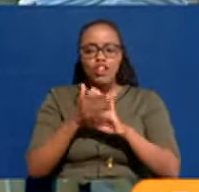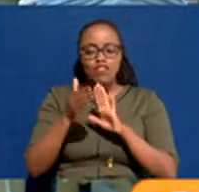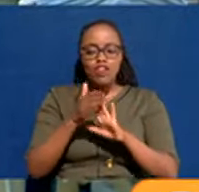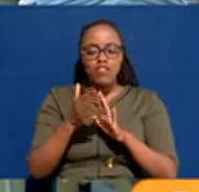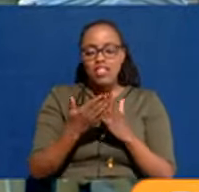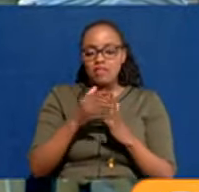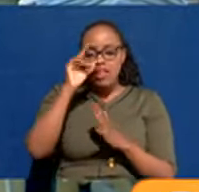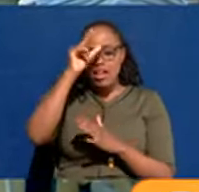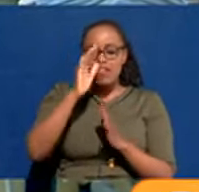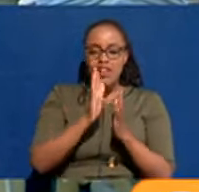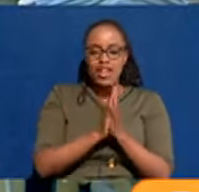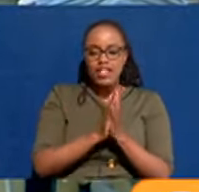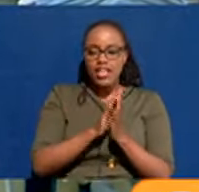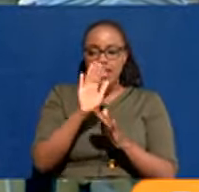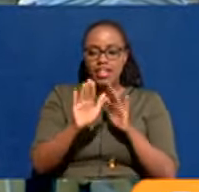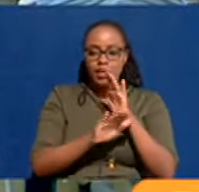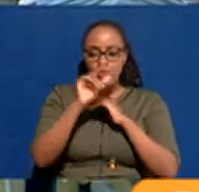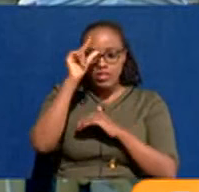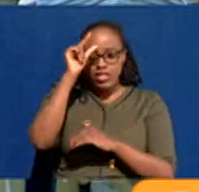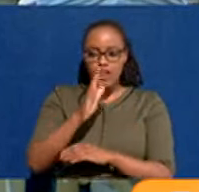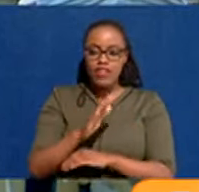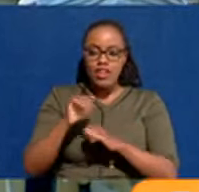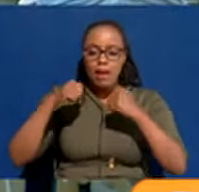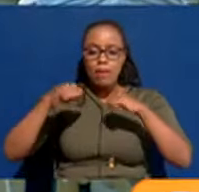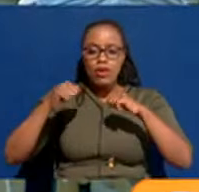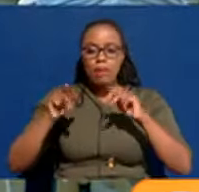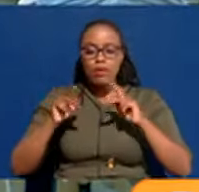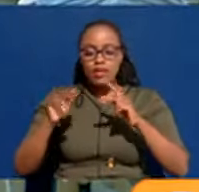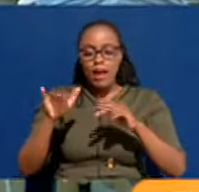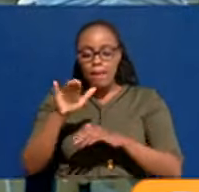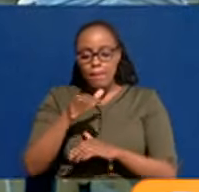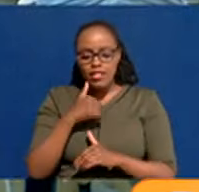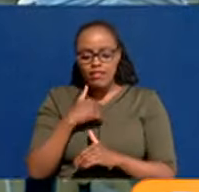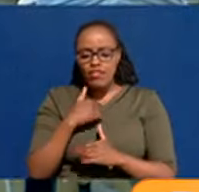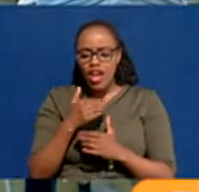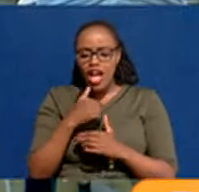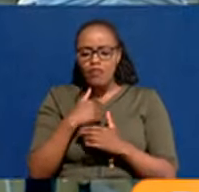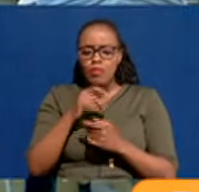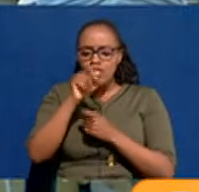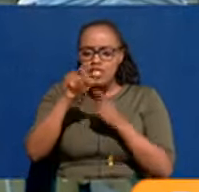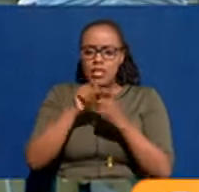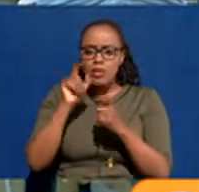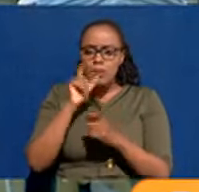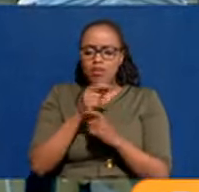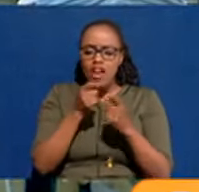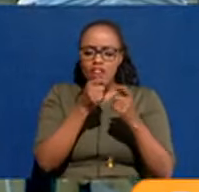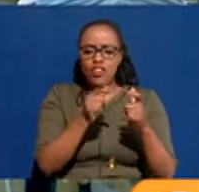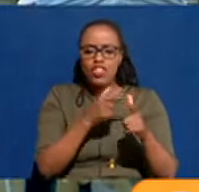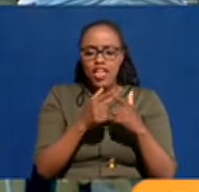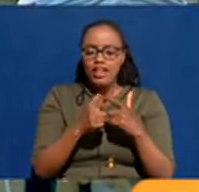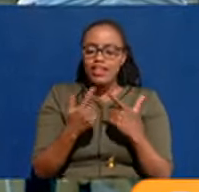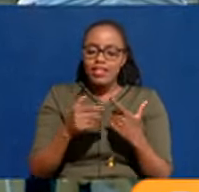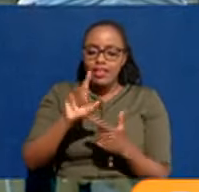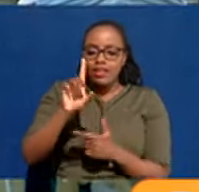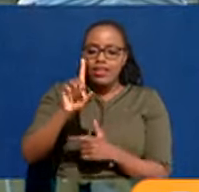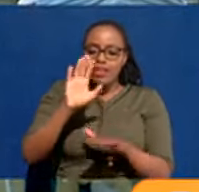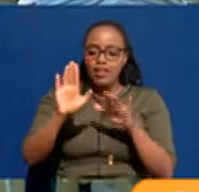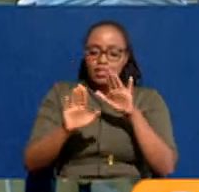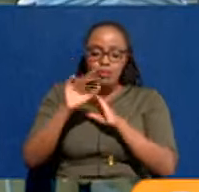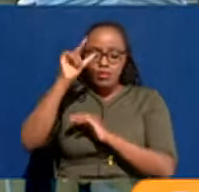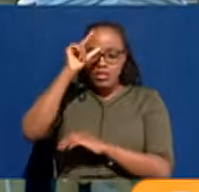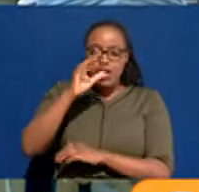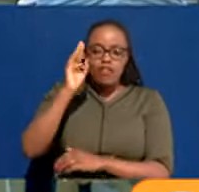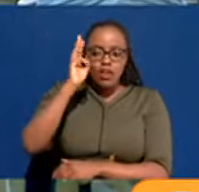am DG. Thank you so much. first one on Ken, where the border space is being marked. Yes, I'll take a few and I'm sure DG will